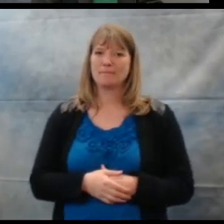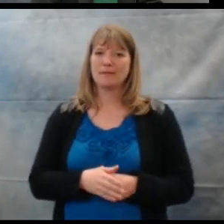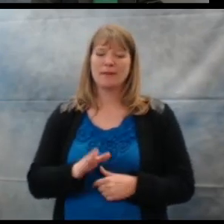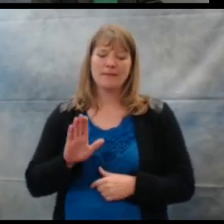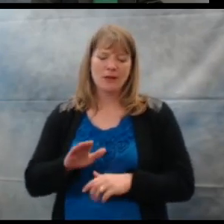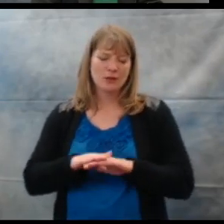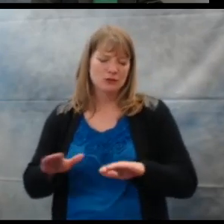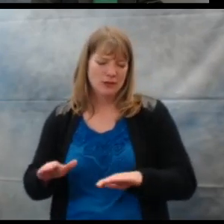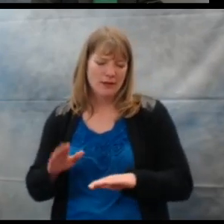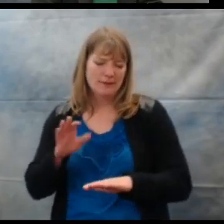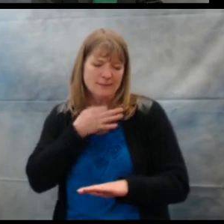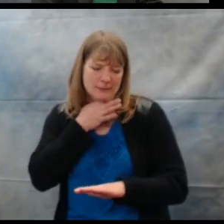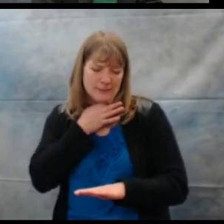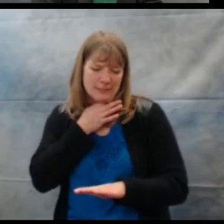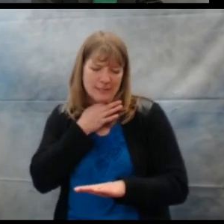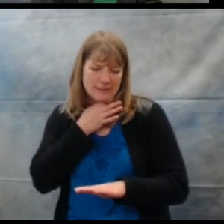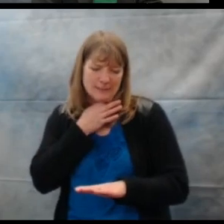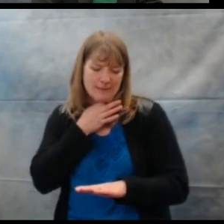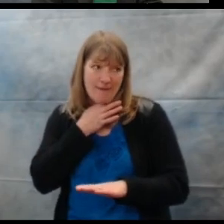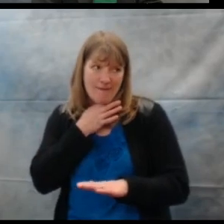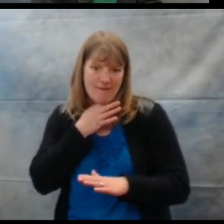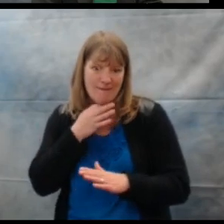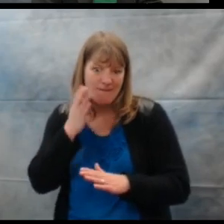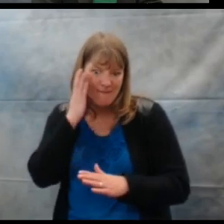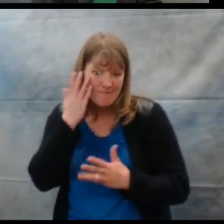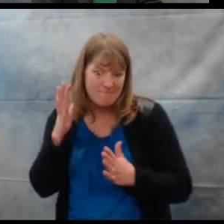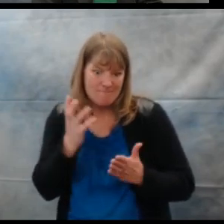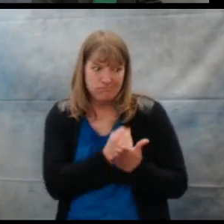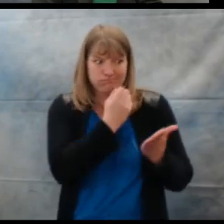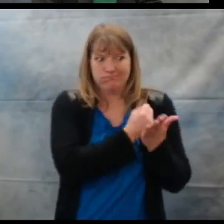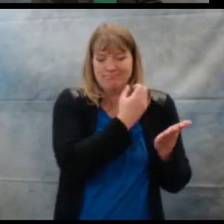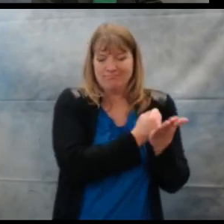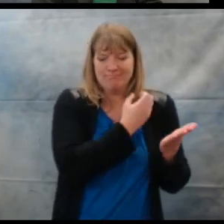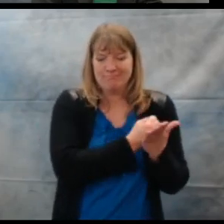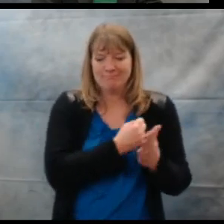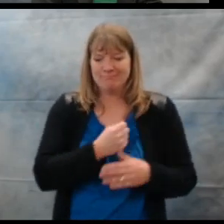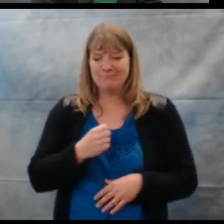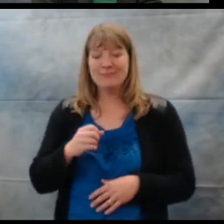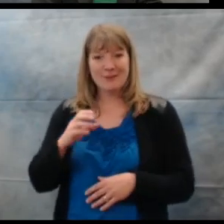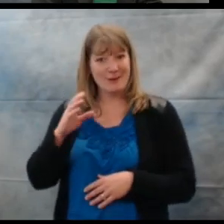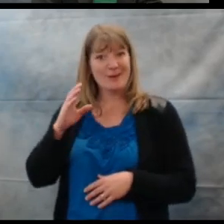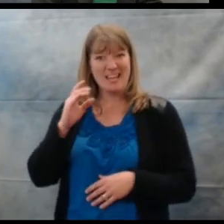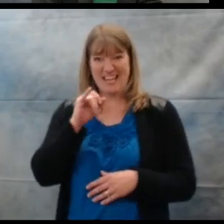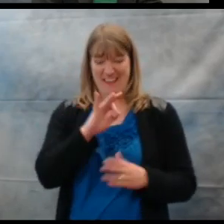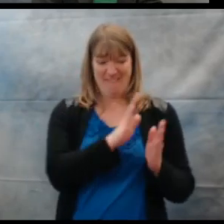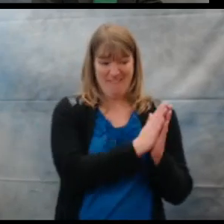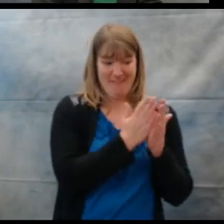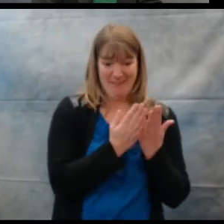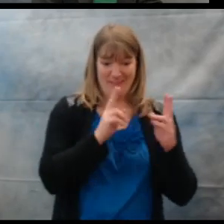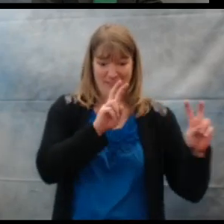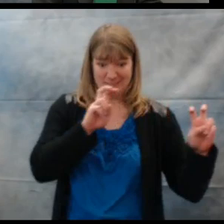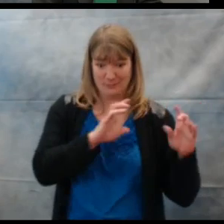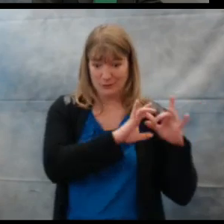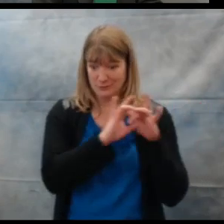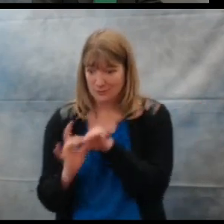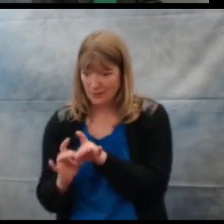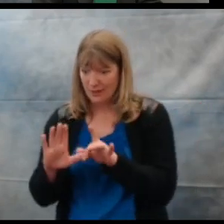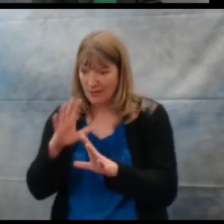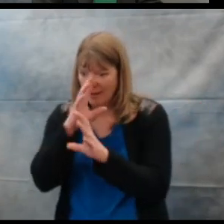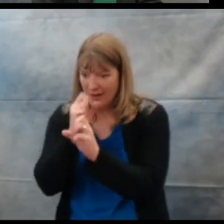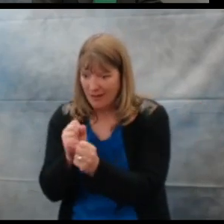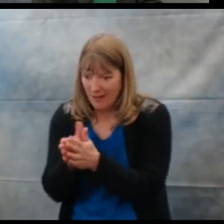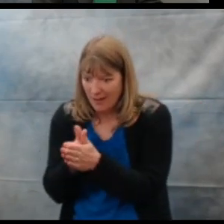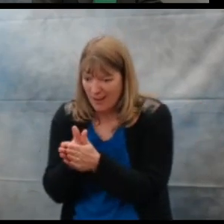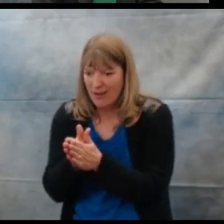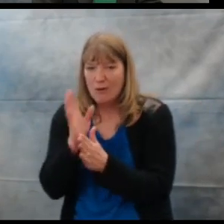Know the child's curiosities and capitalize on them. A child will be much more engaged when the subject